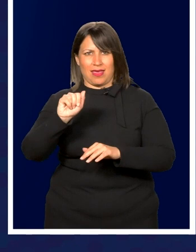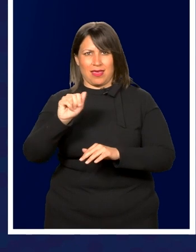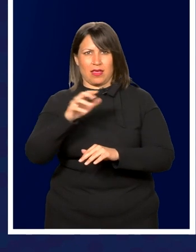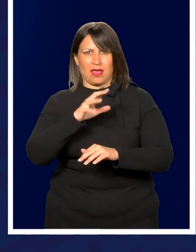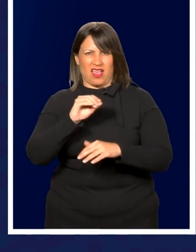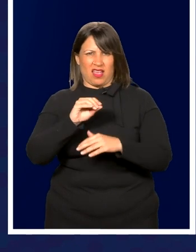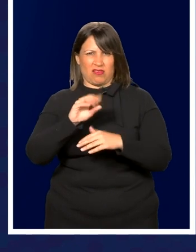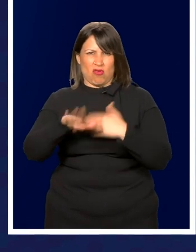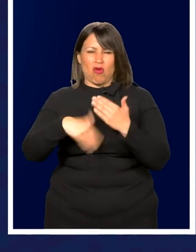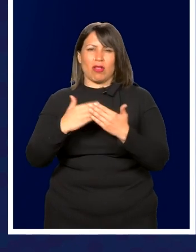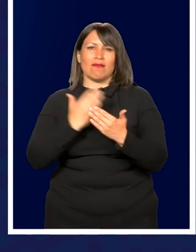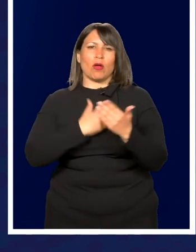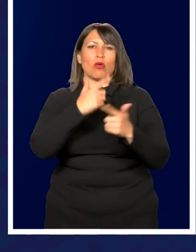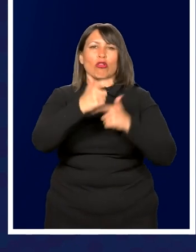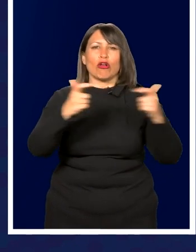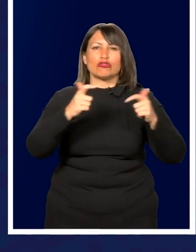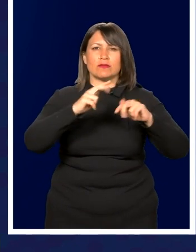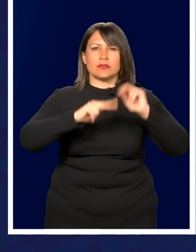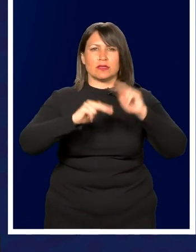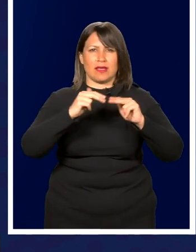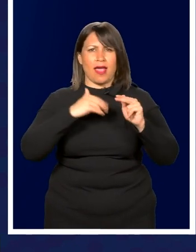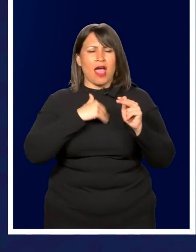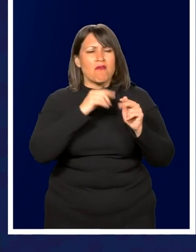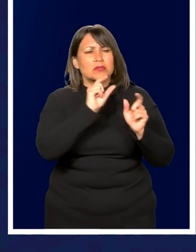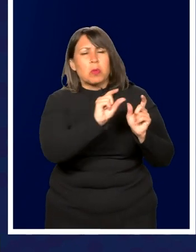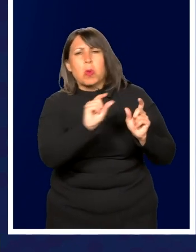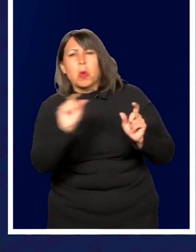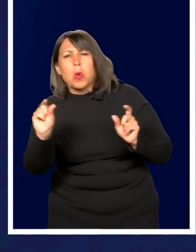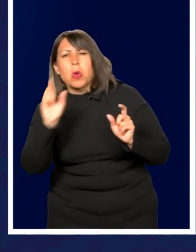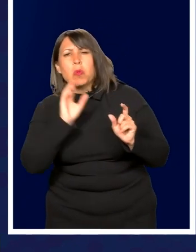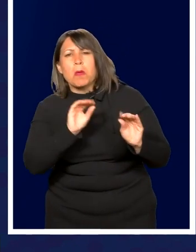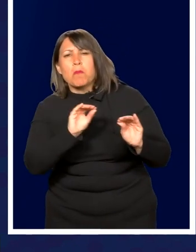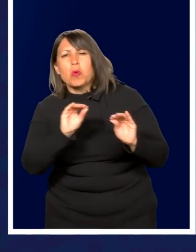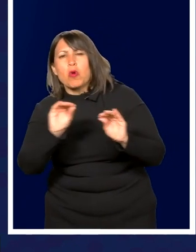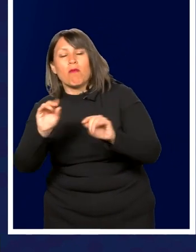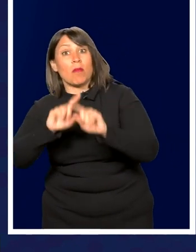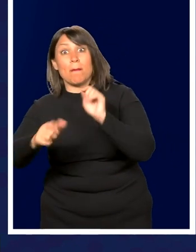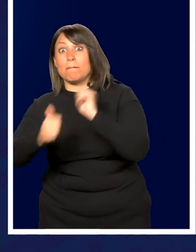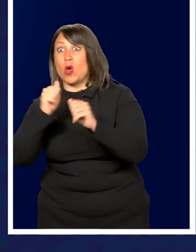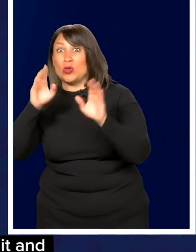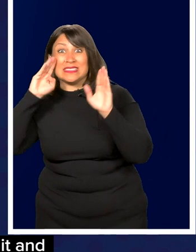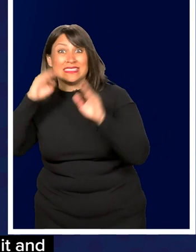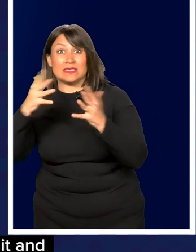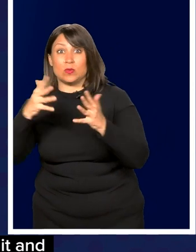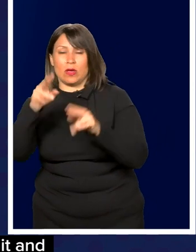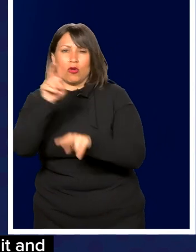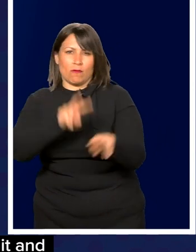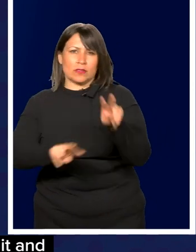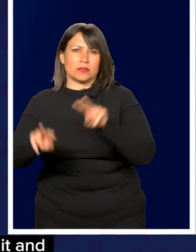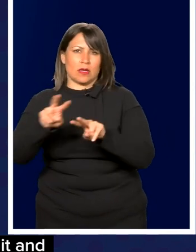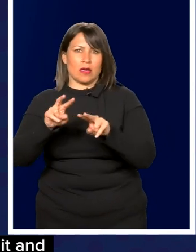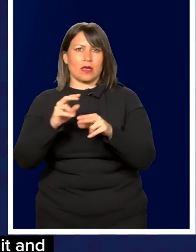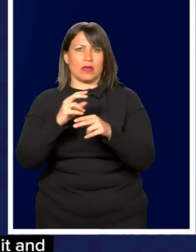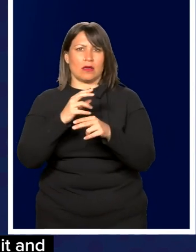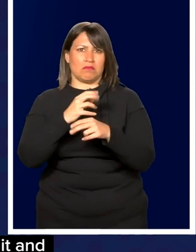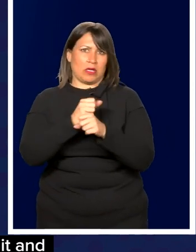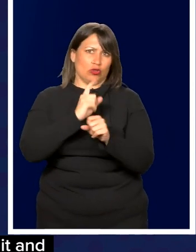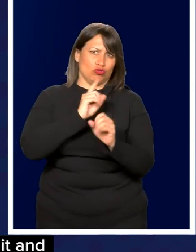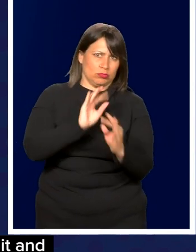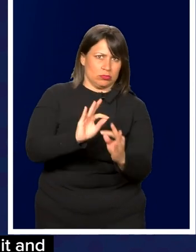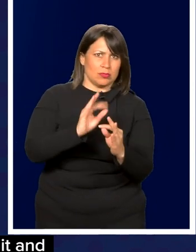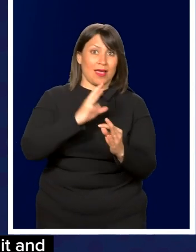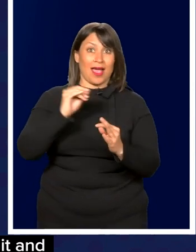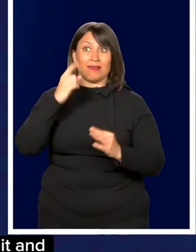all of our larger facilities. So there's smaller things like that we'll be moving, but most of it's oversight, making sure. And